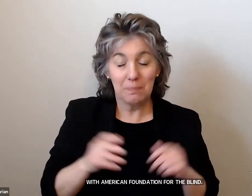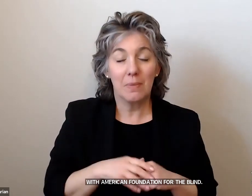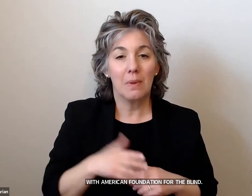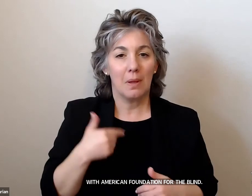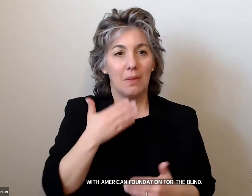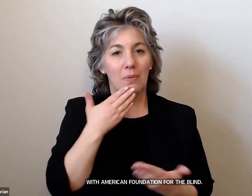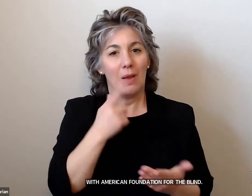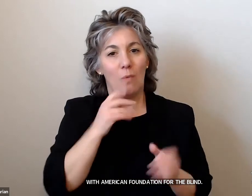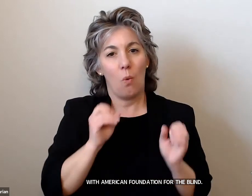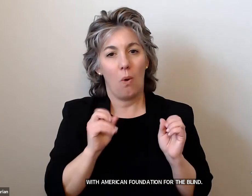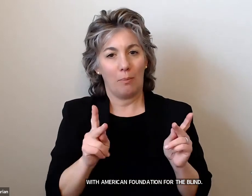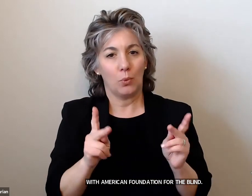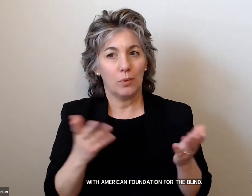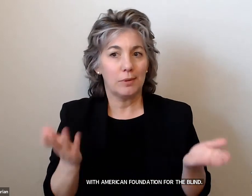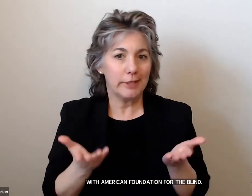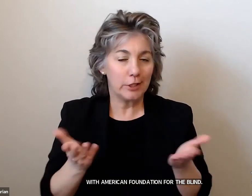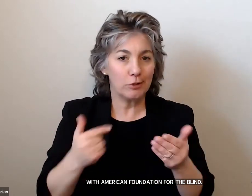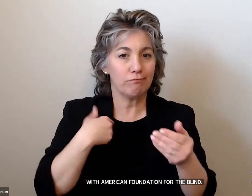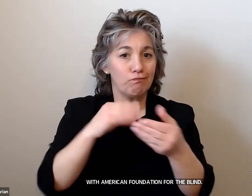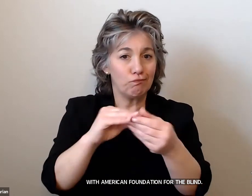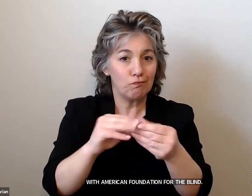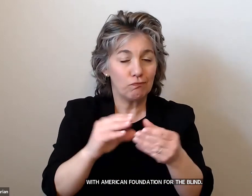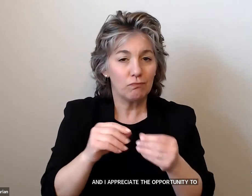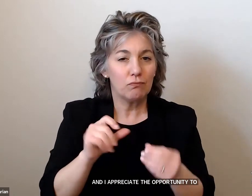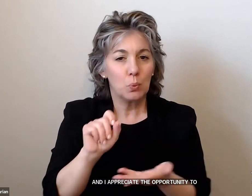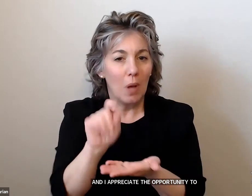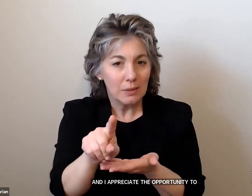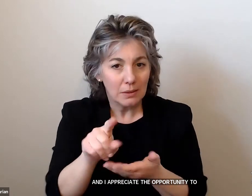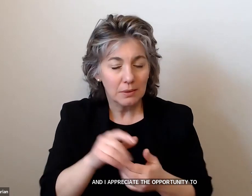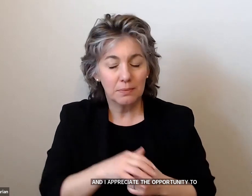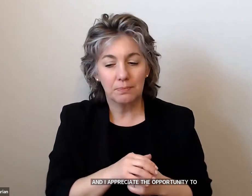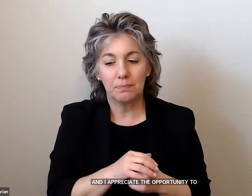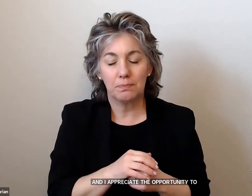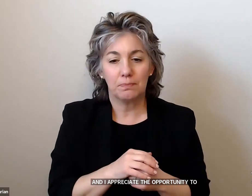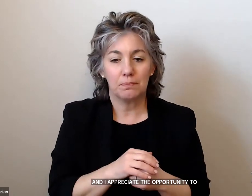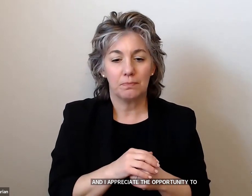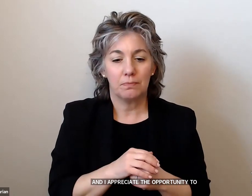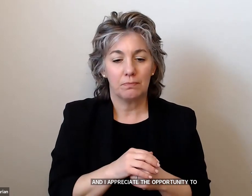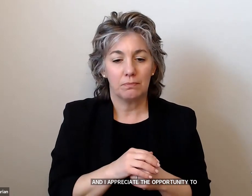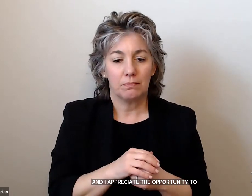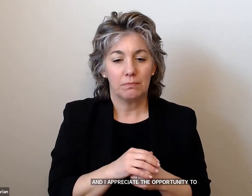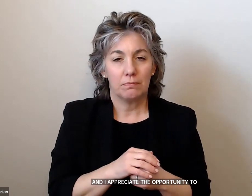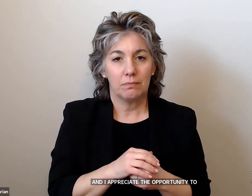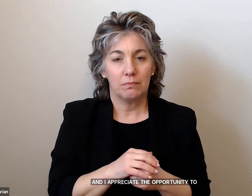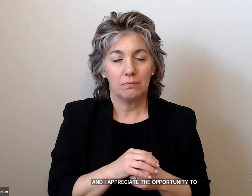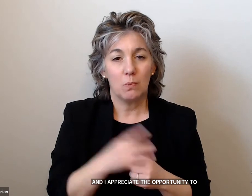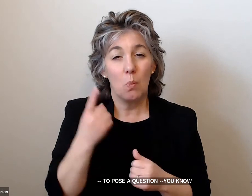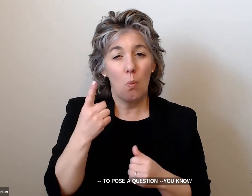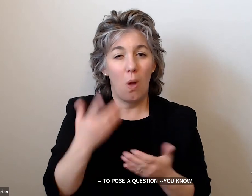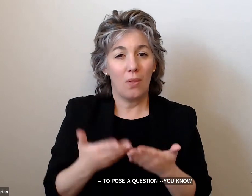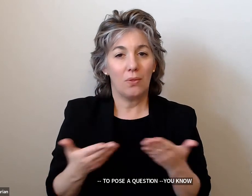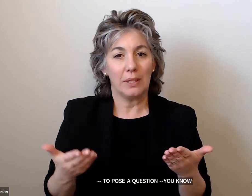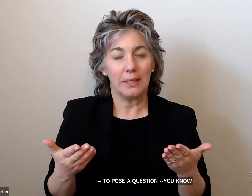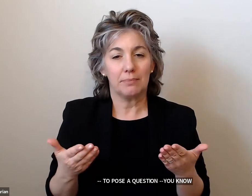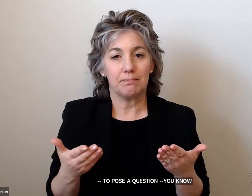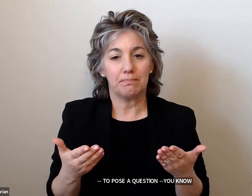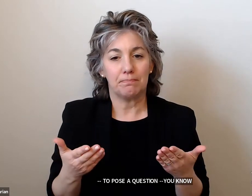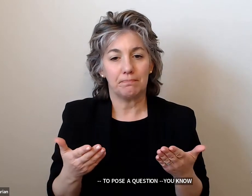the opportunity to pose a question. You know, one of the things that